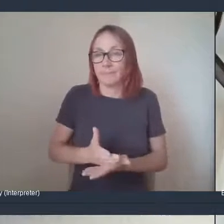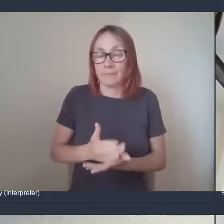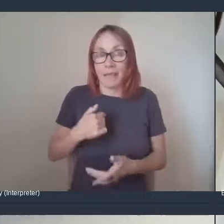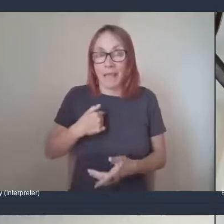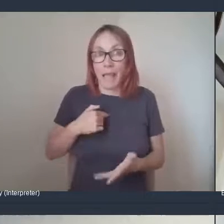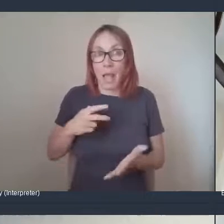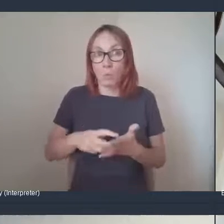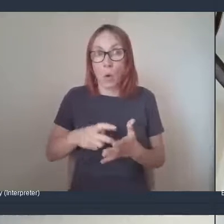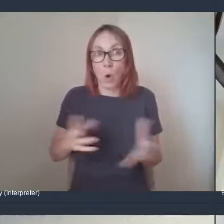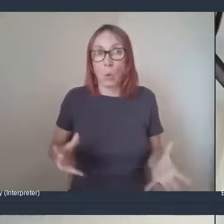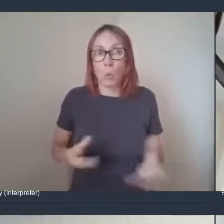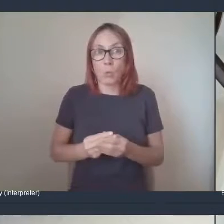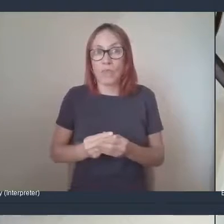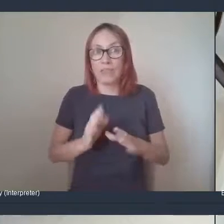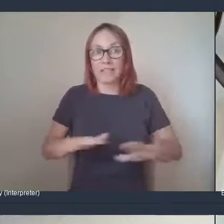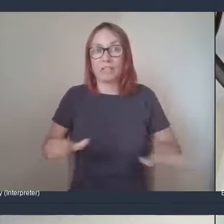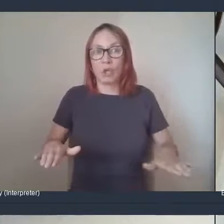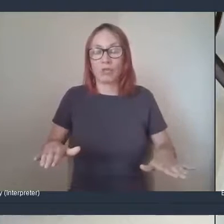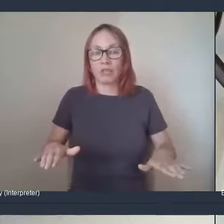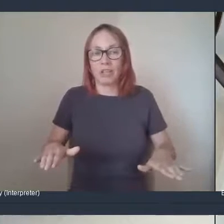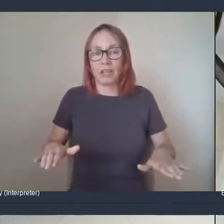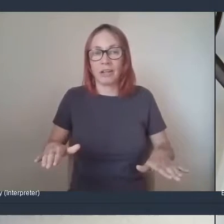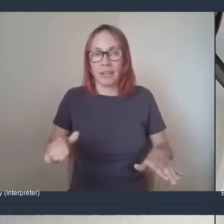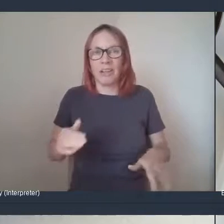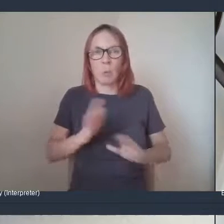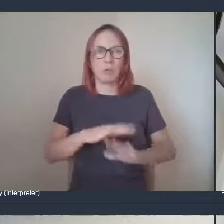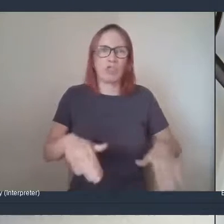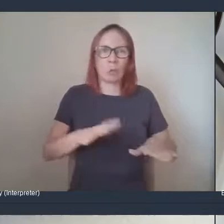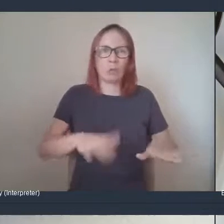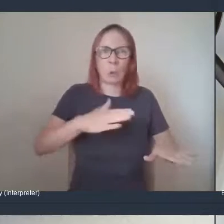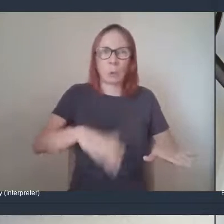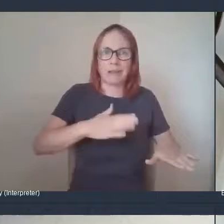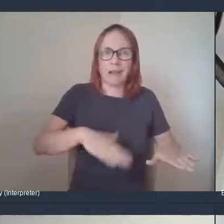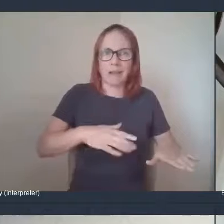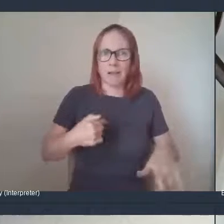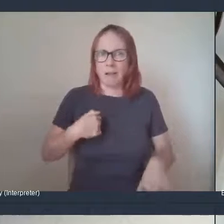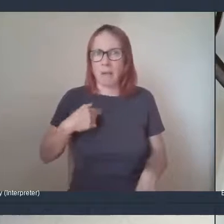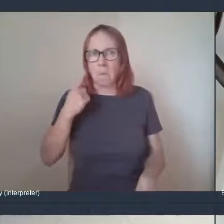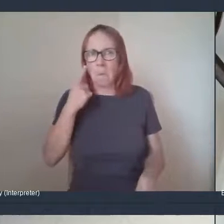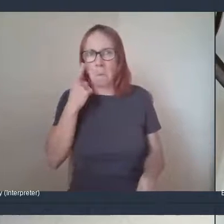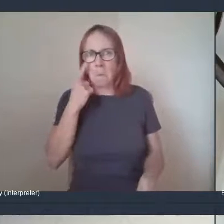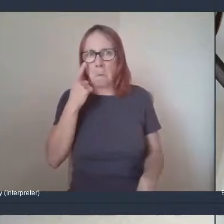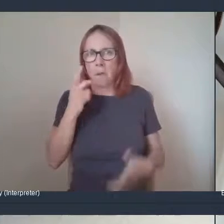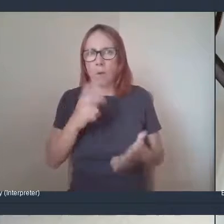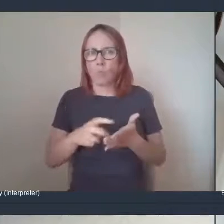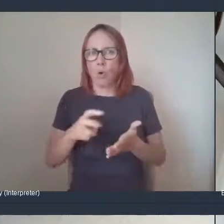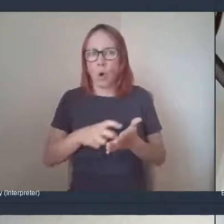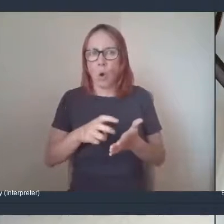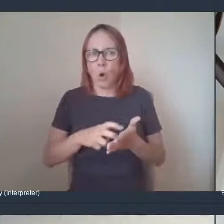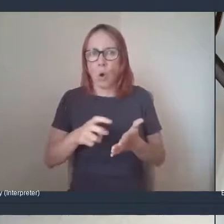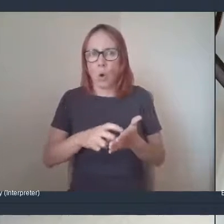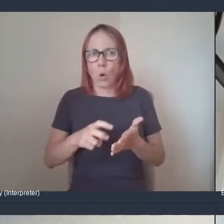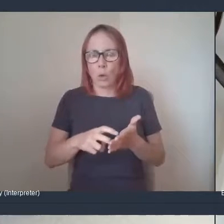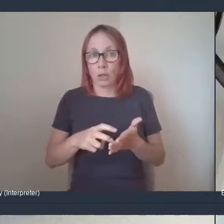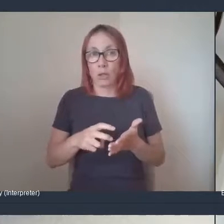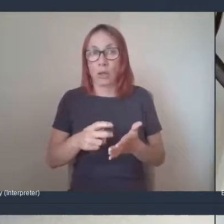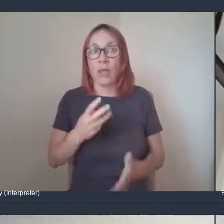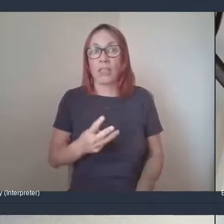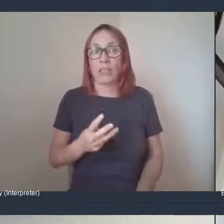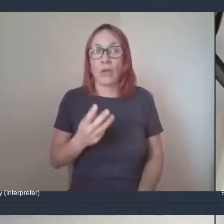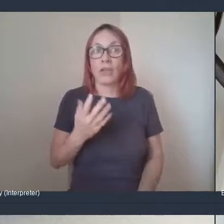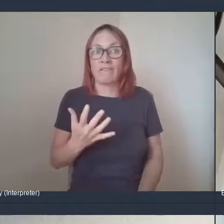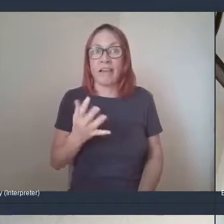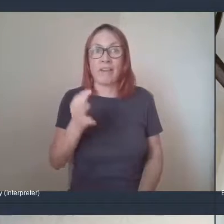children and my children were on scooters, but I was just curious to see like how long it actually is. It took us 35 minutes to walk up there.